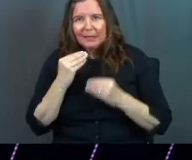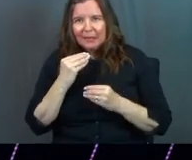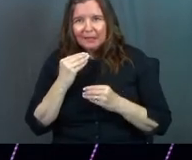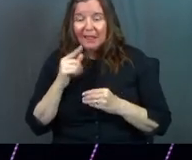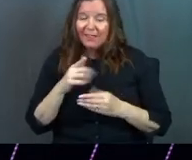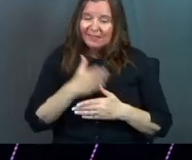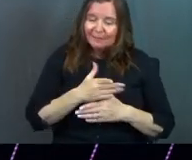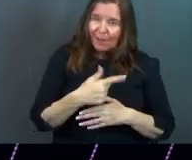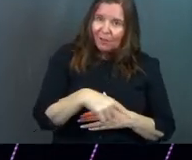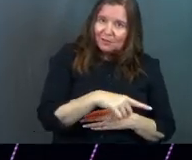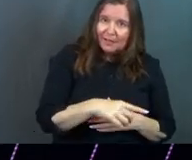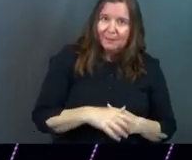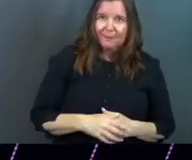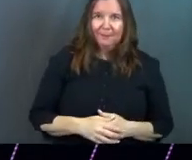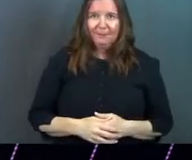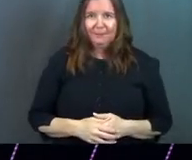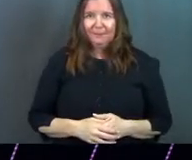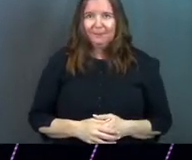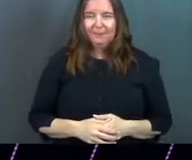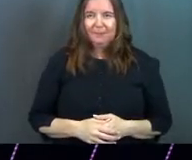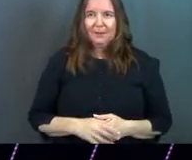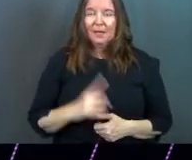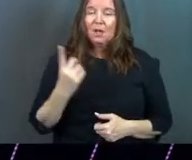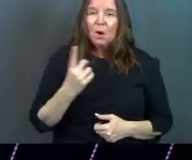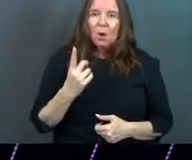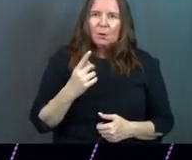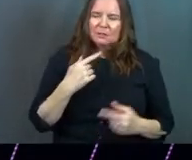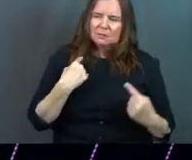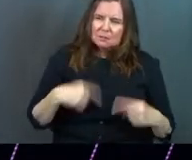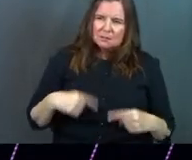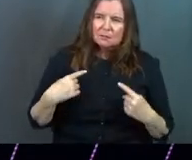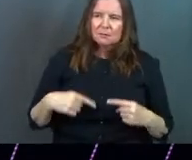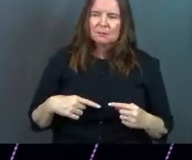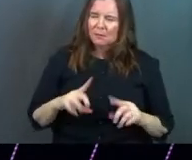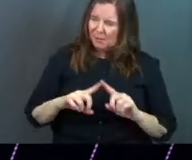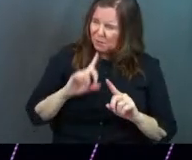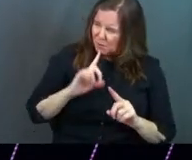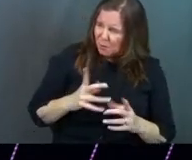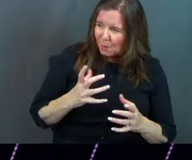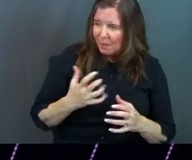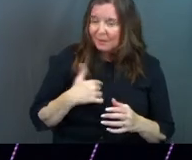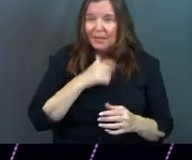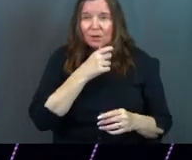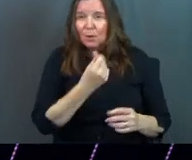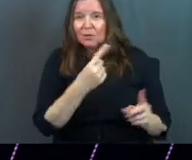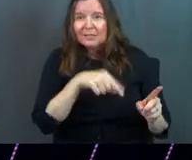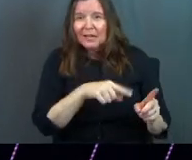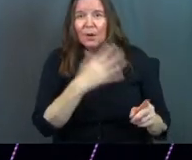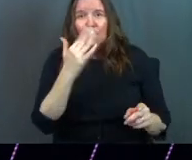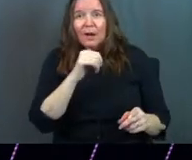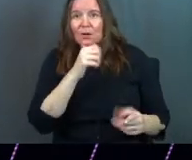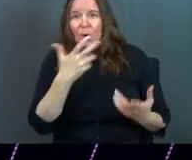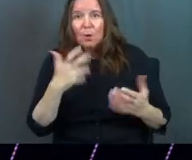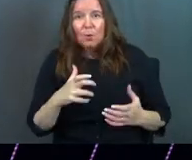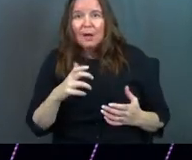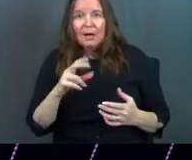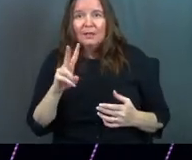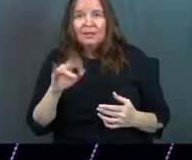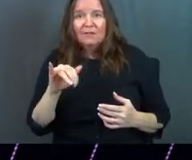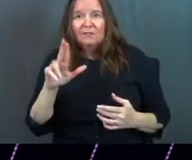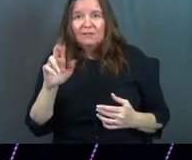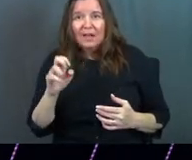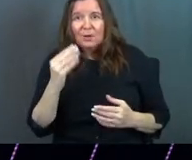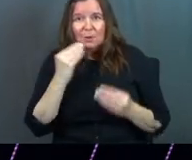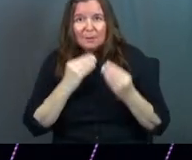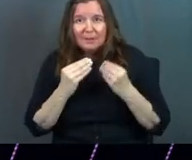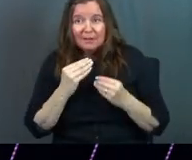And this bothers them. And it's always an argument. They don't understand why I don't want the value meal.